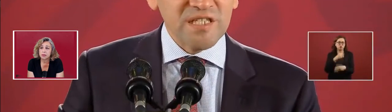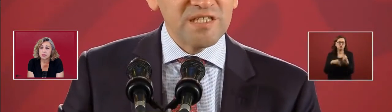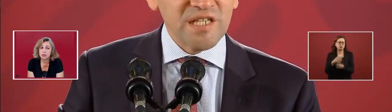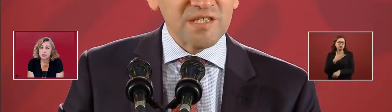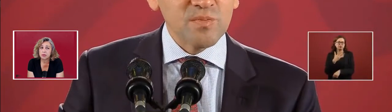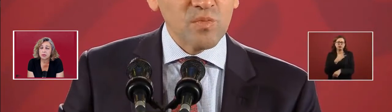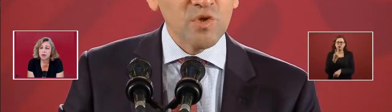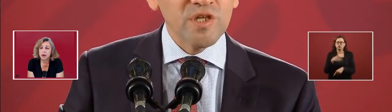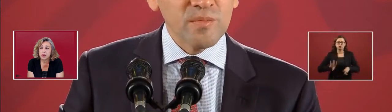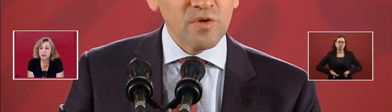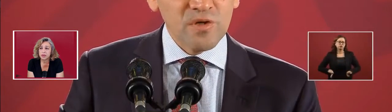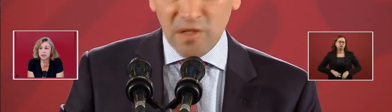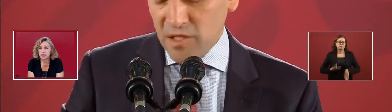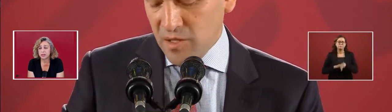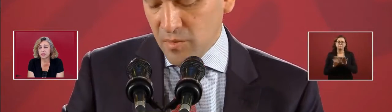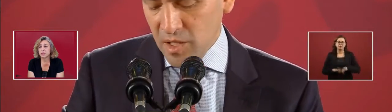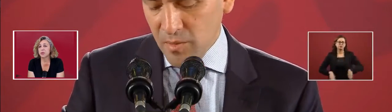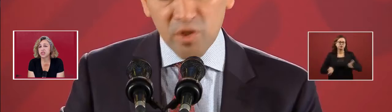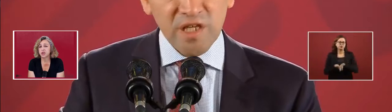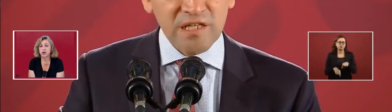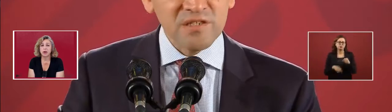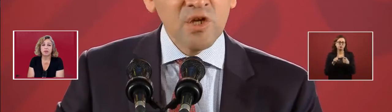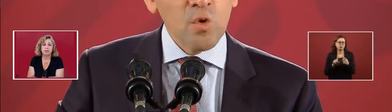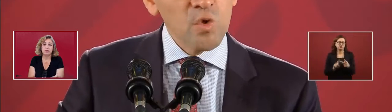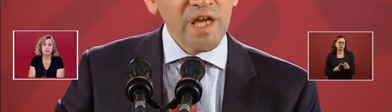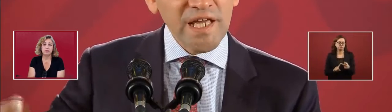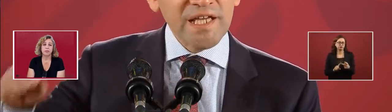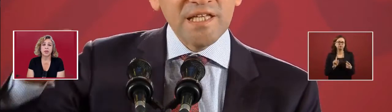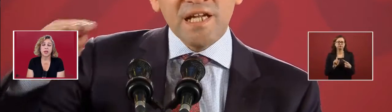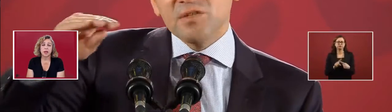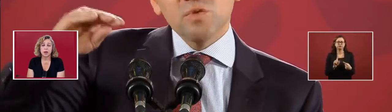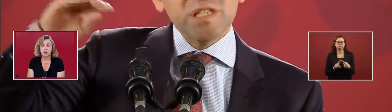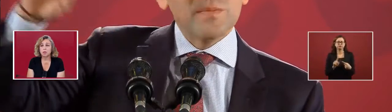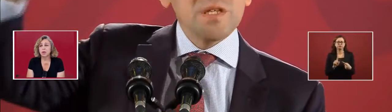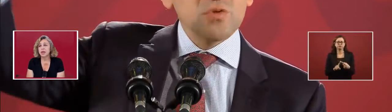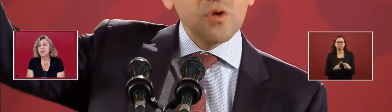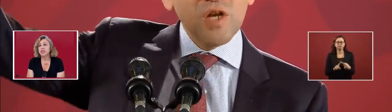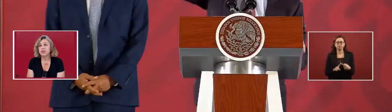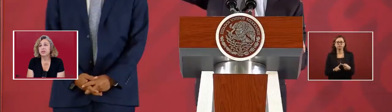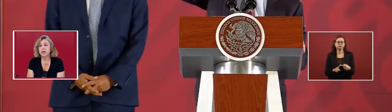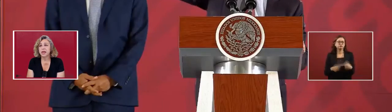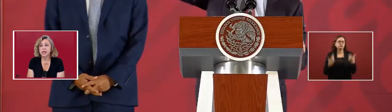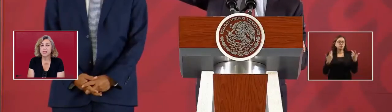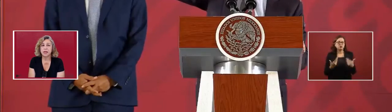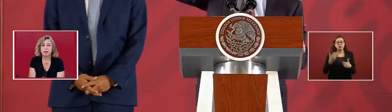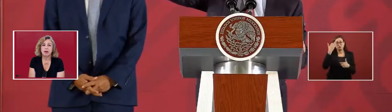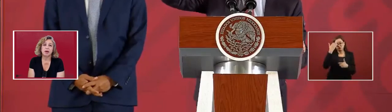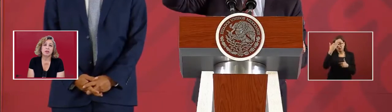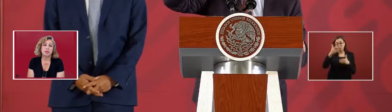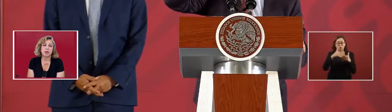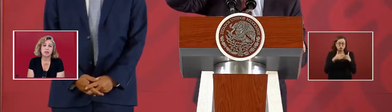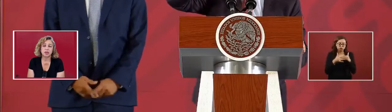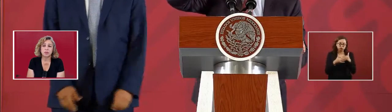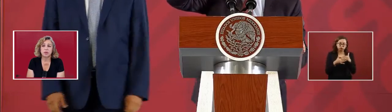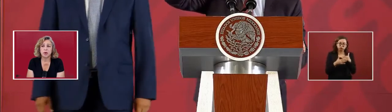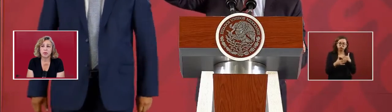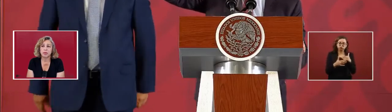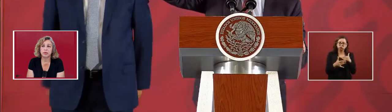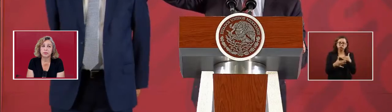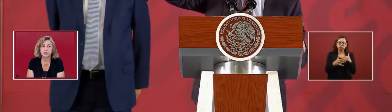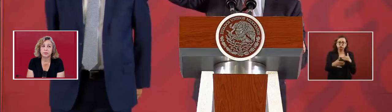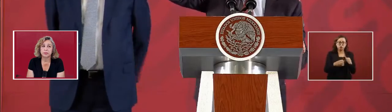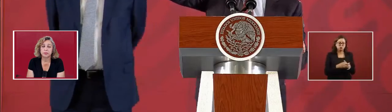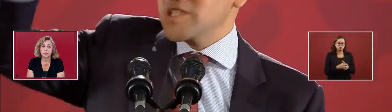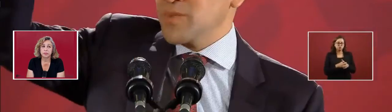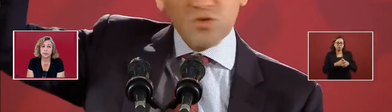two characteristics, which are, in general, it has a long-term growth.